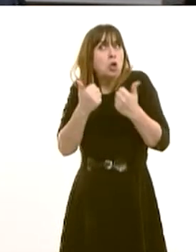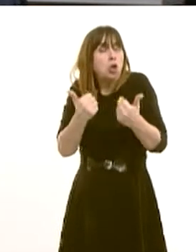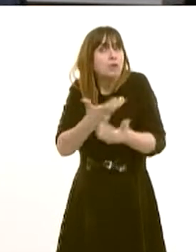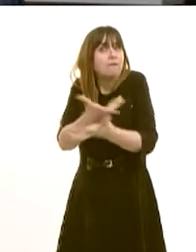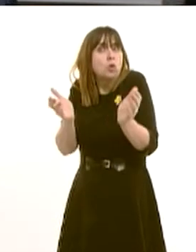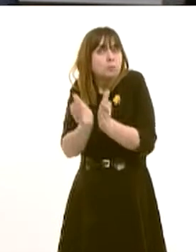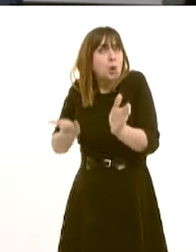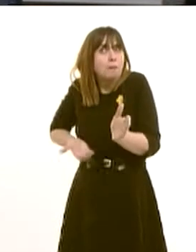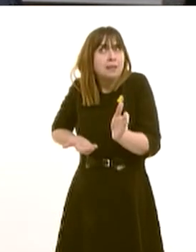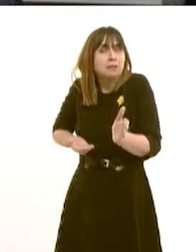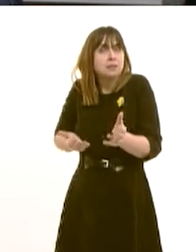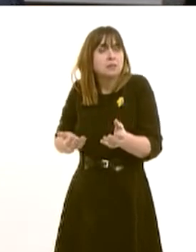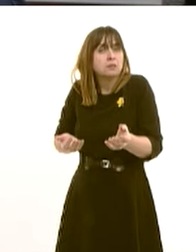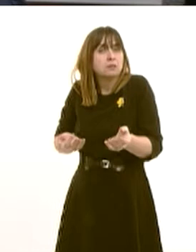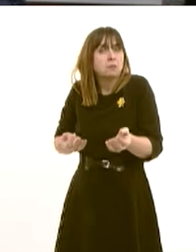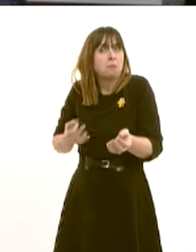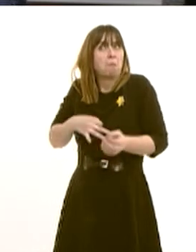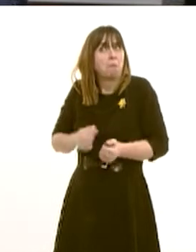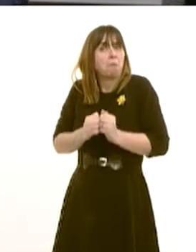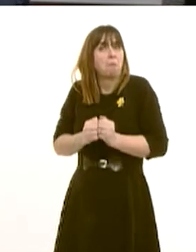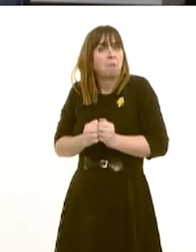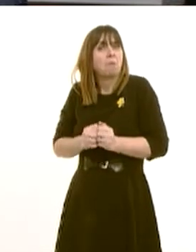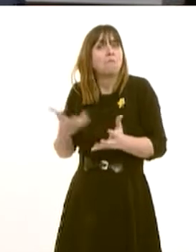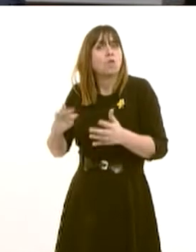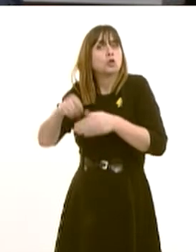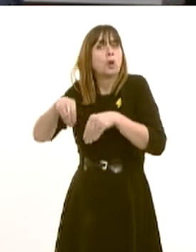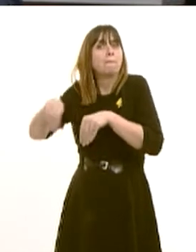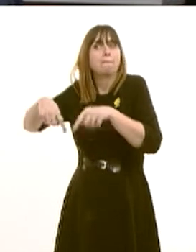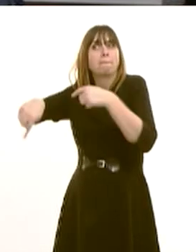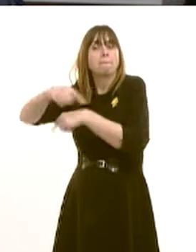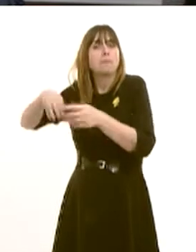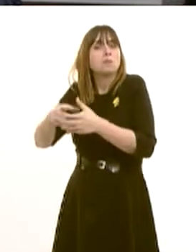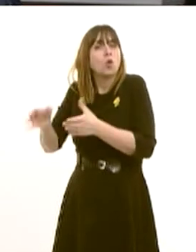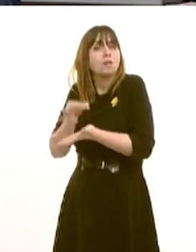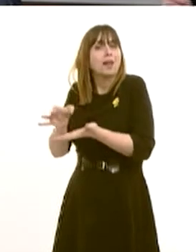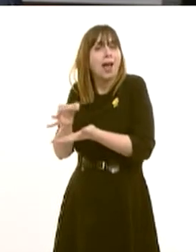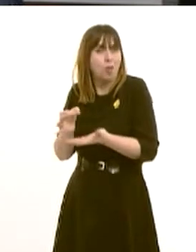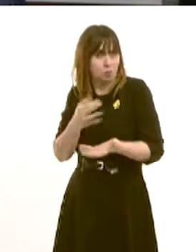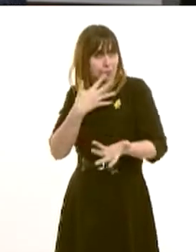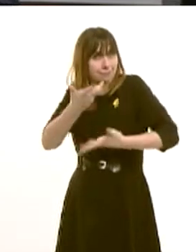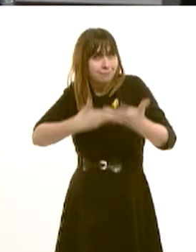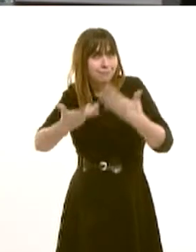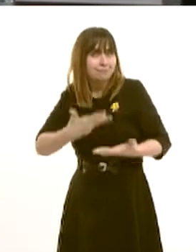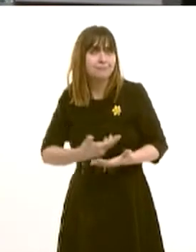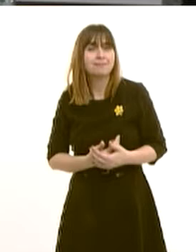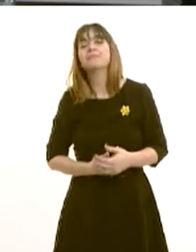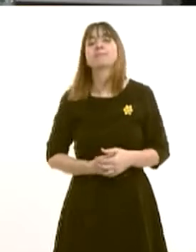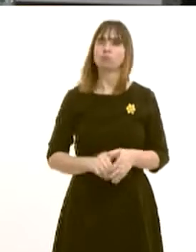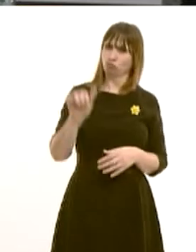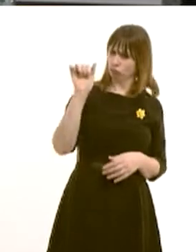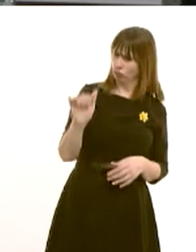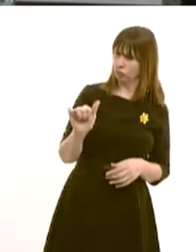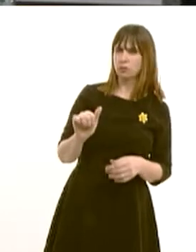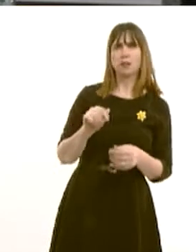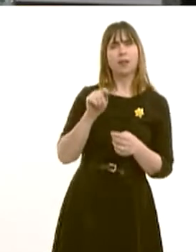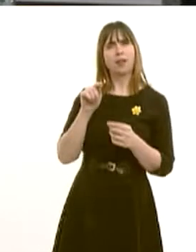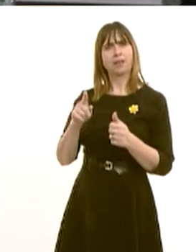businesses and what the benefits might be to the High Street in our small towns in South Wales. Yes indeed, it will benefit